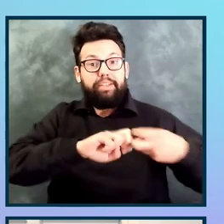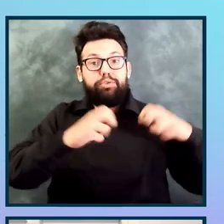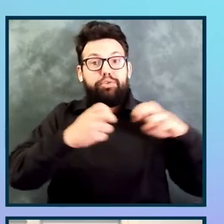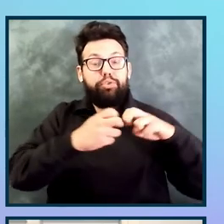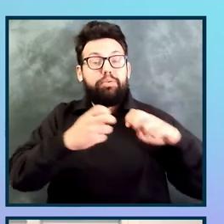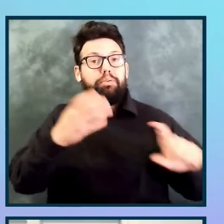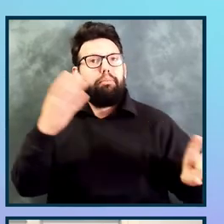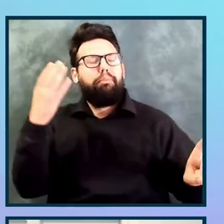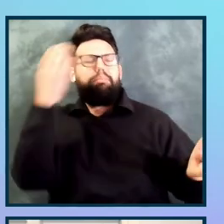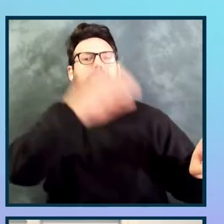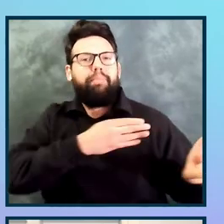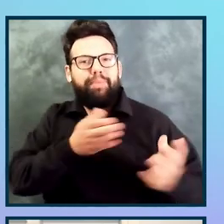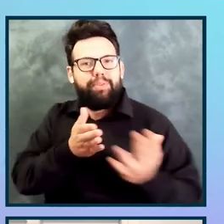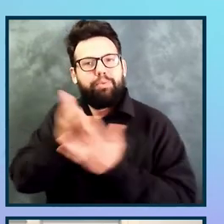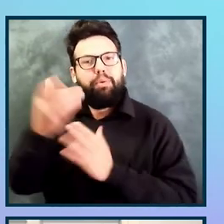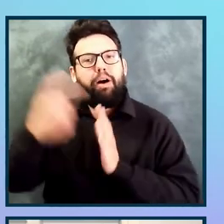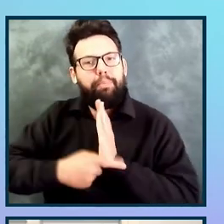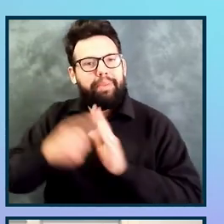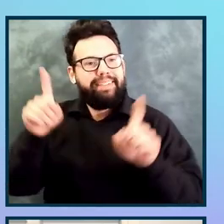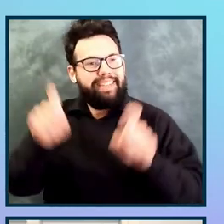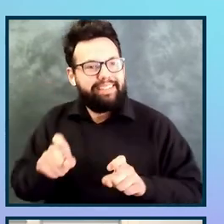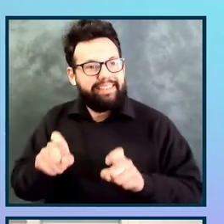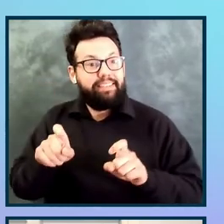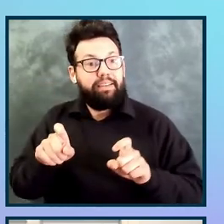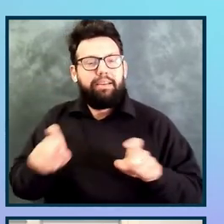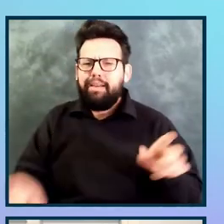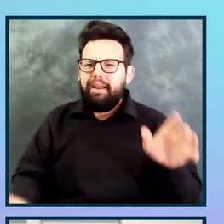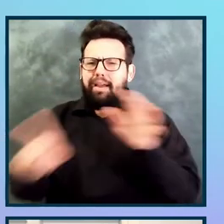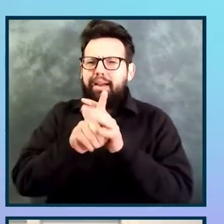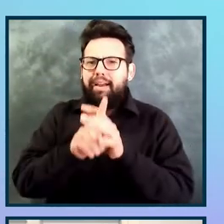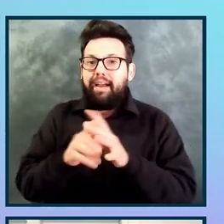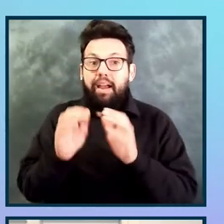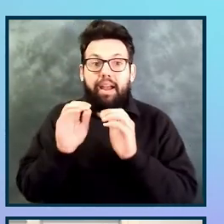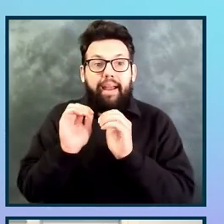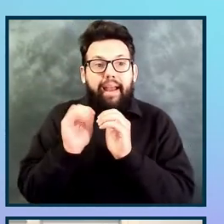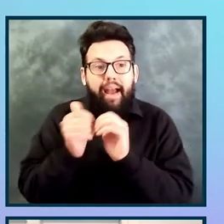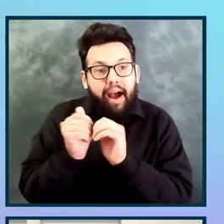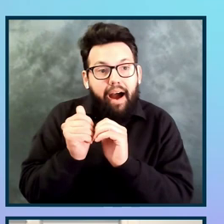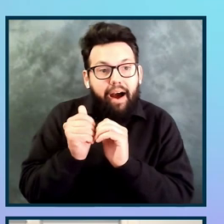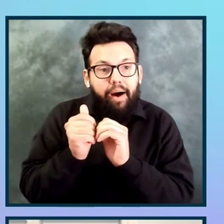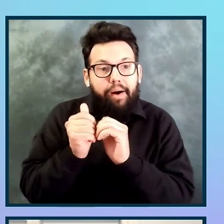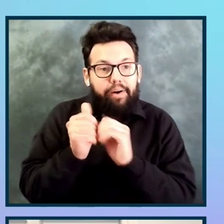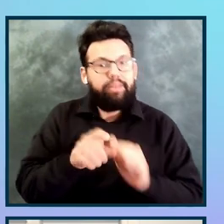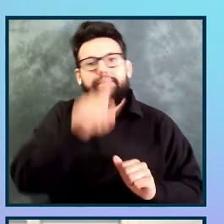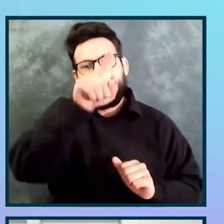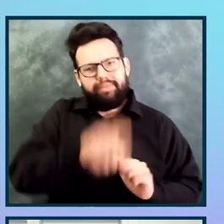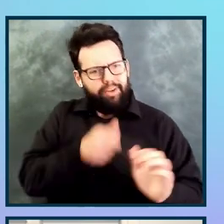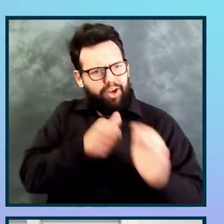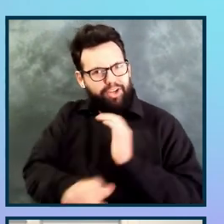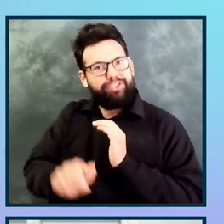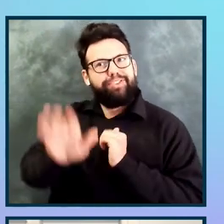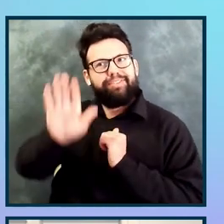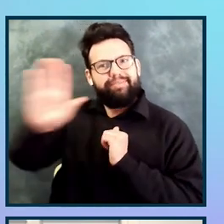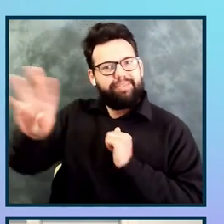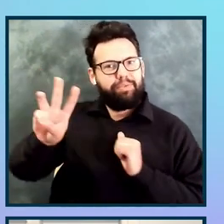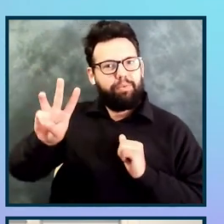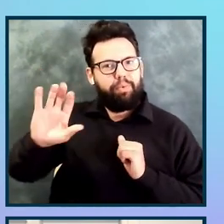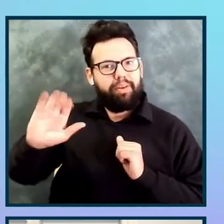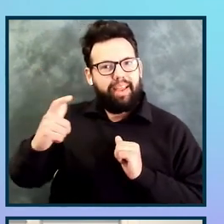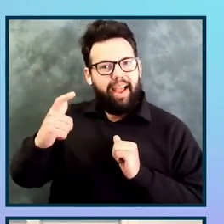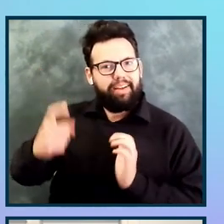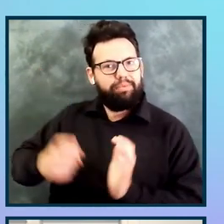automated testing came from the following 12 Web Content Accessibility success criteria. Contrast,